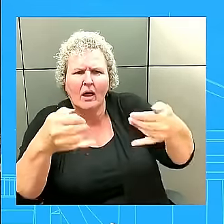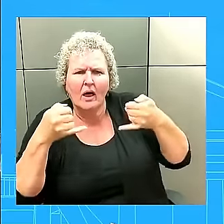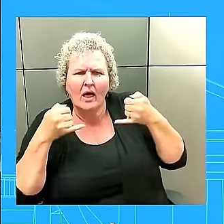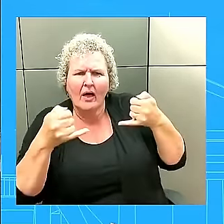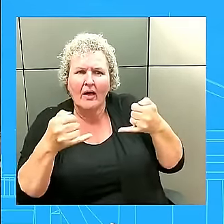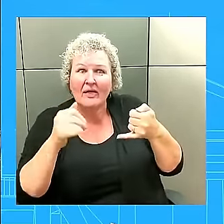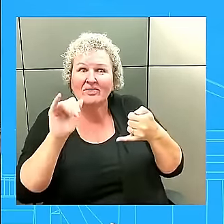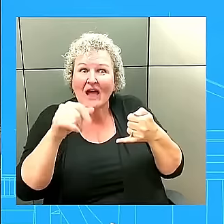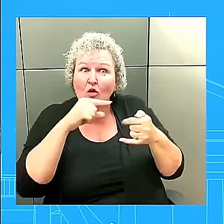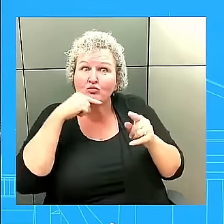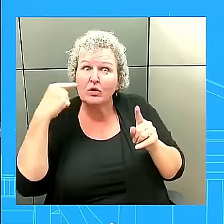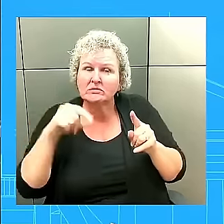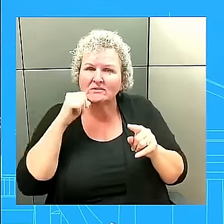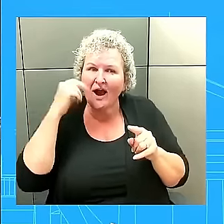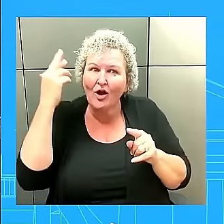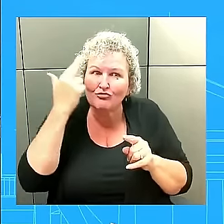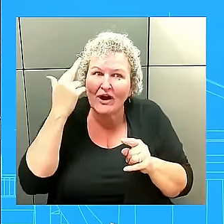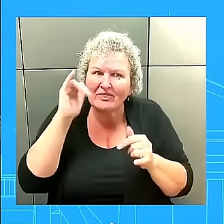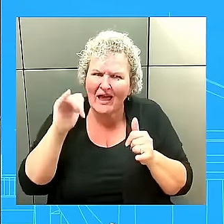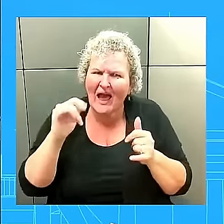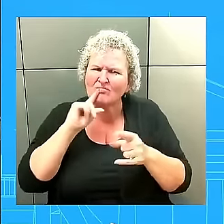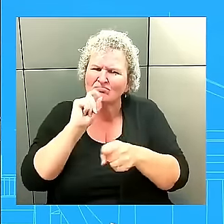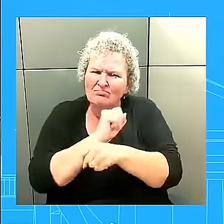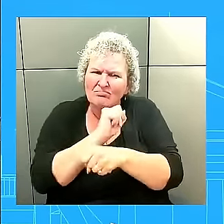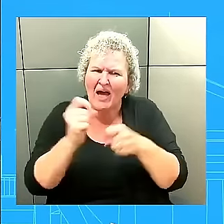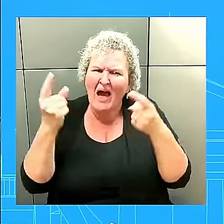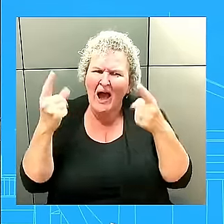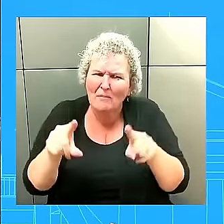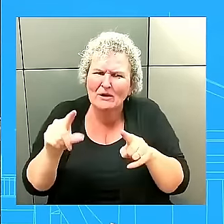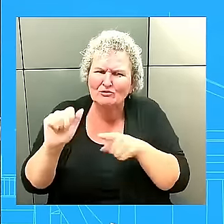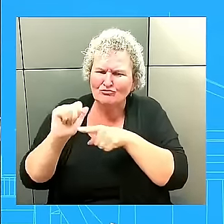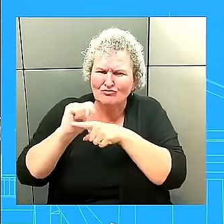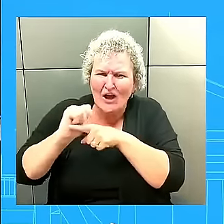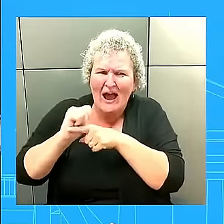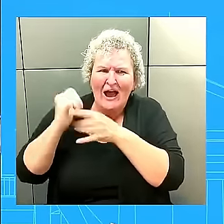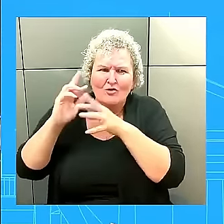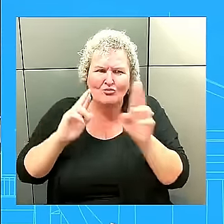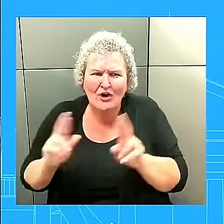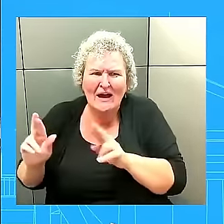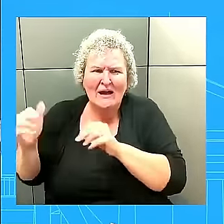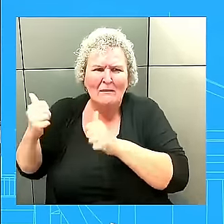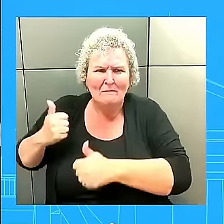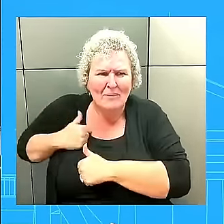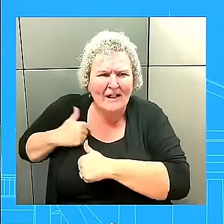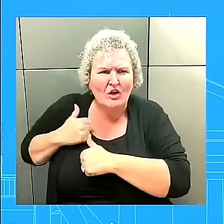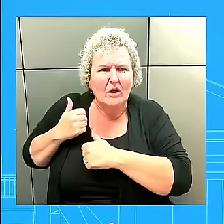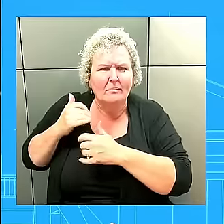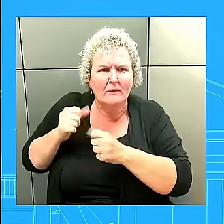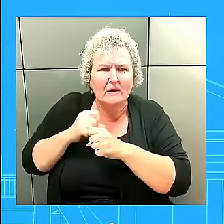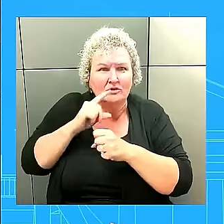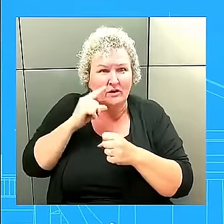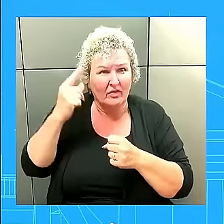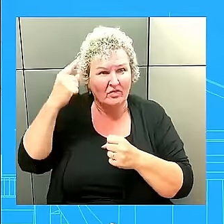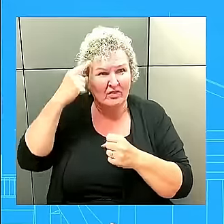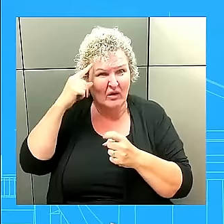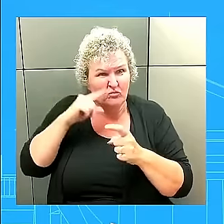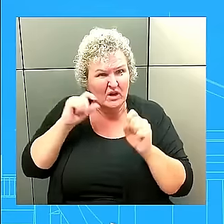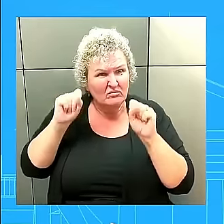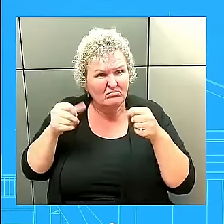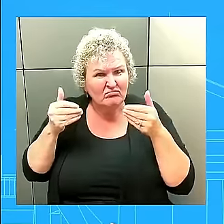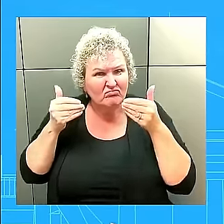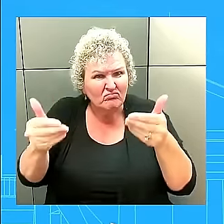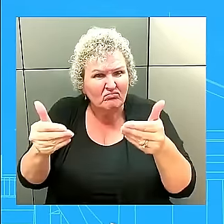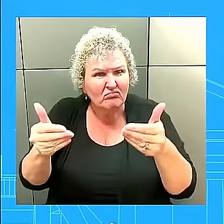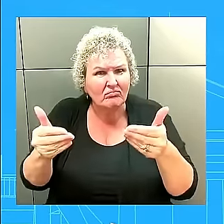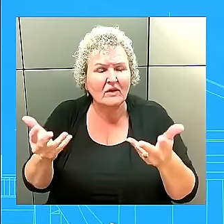training happening with North Korean troops, I would assume, on the types of military installations that would be fair game if that decision was made. Yeah, we'll